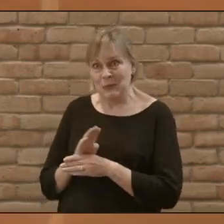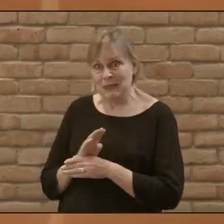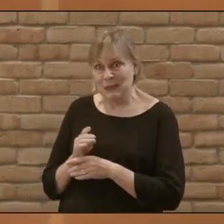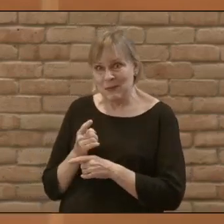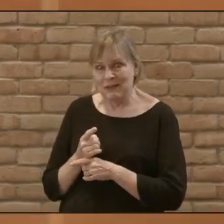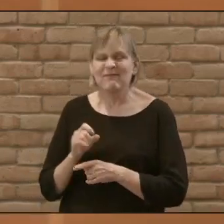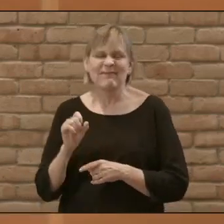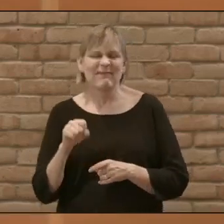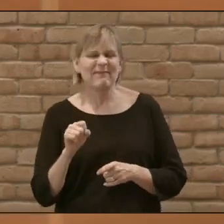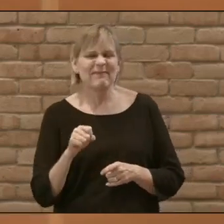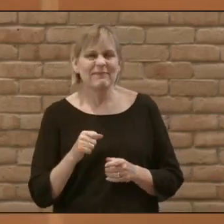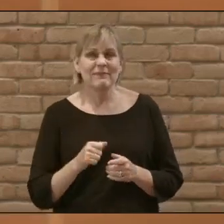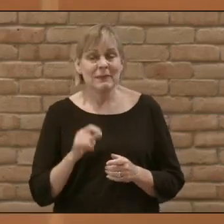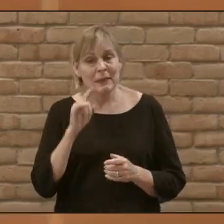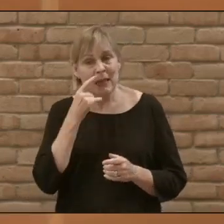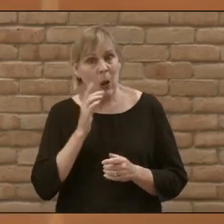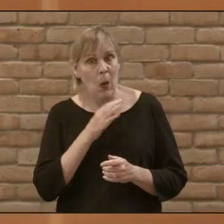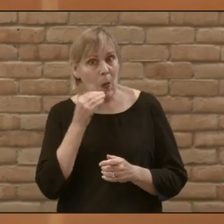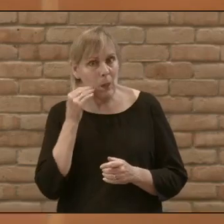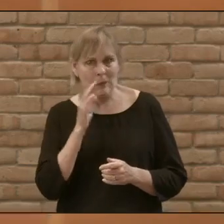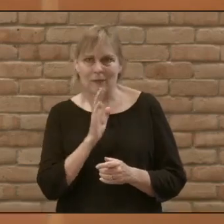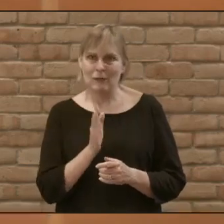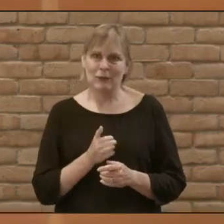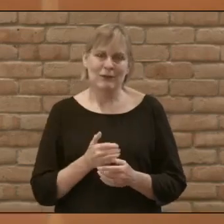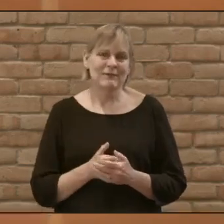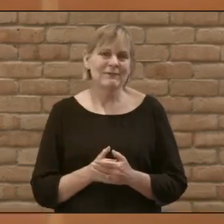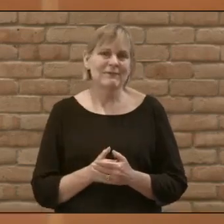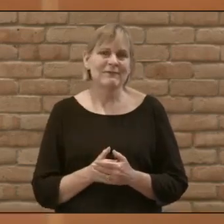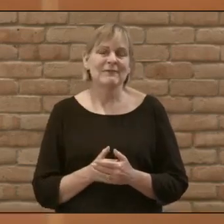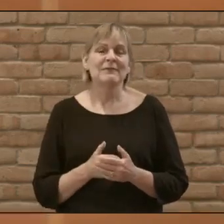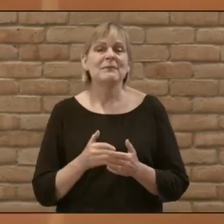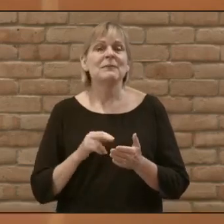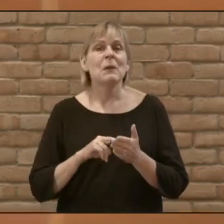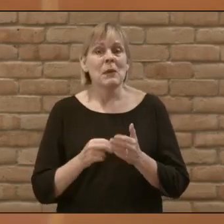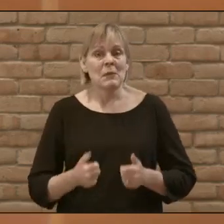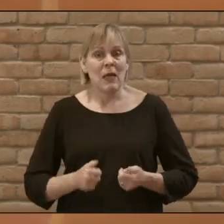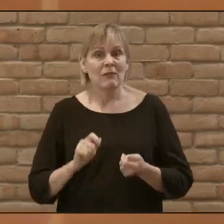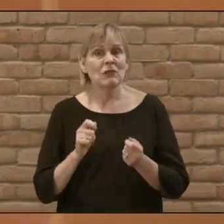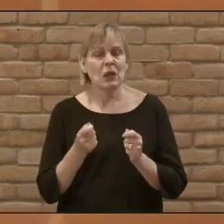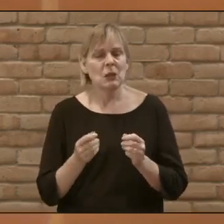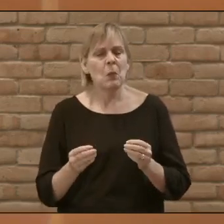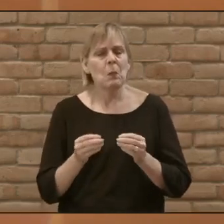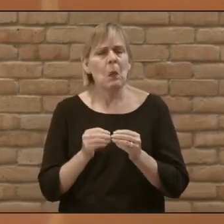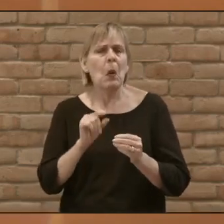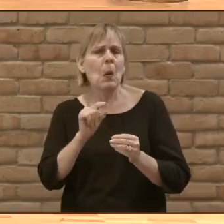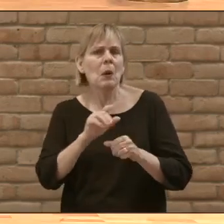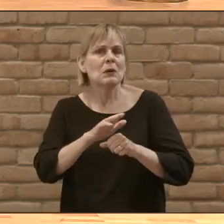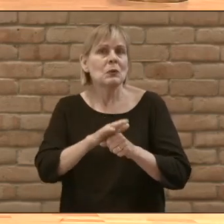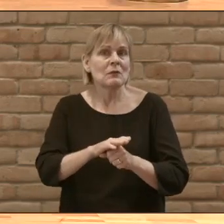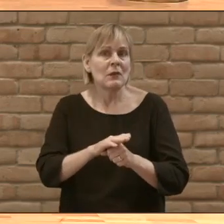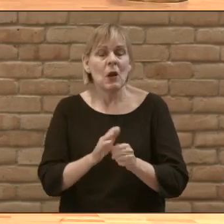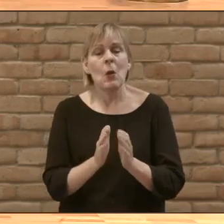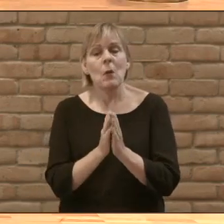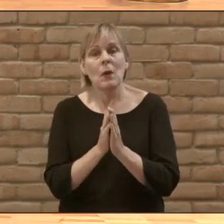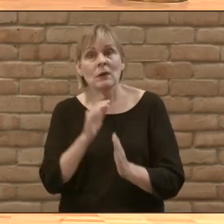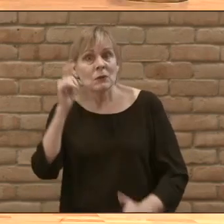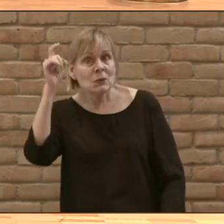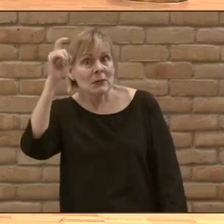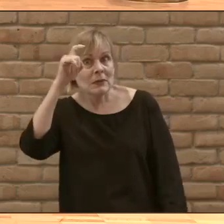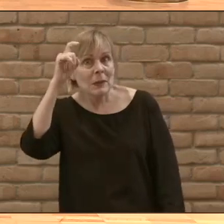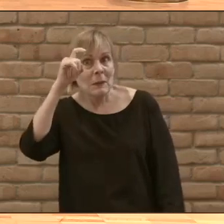Things are never dull. But that makes big life changes a little extra stressful. So prayers for wisdom